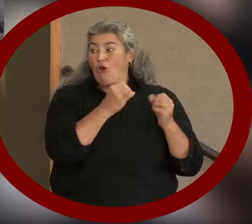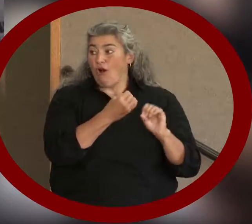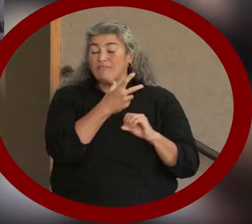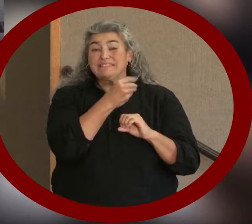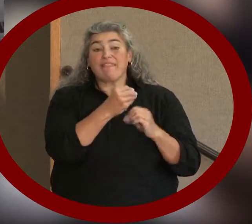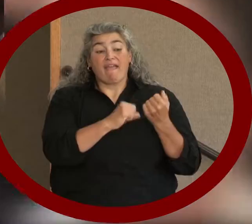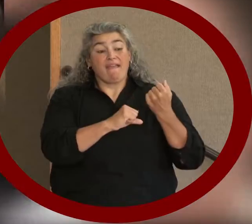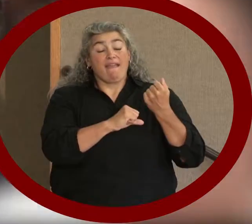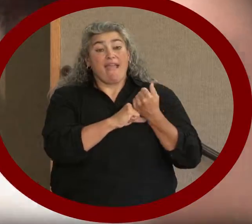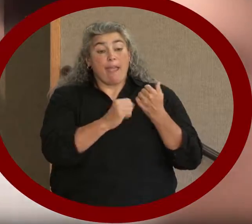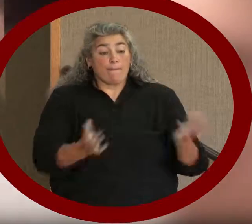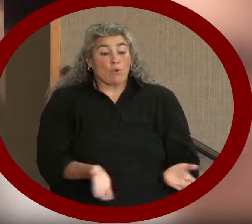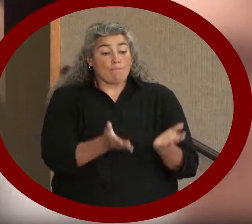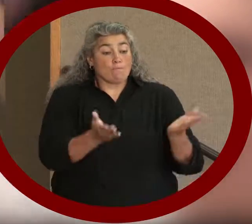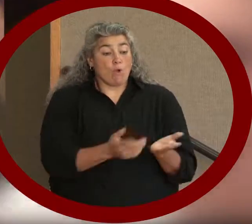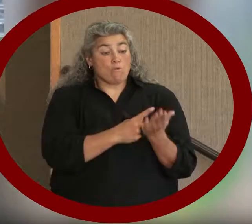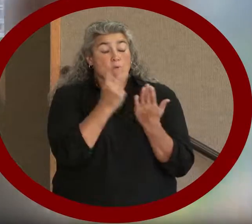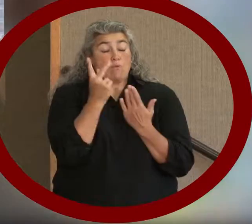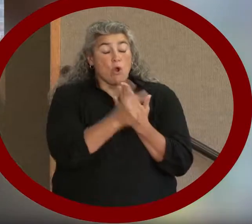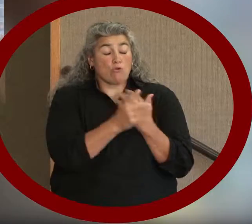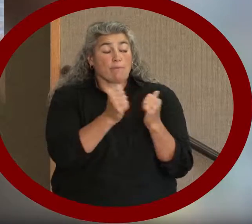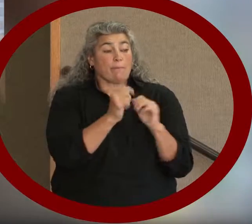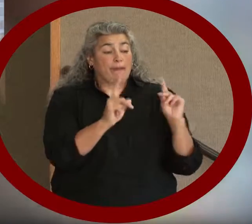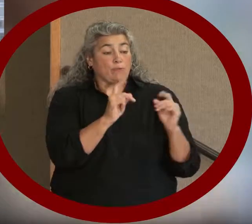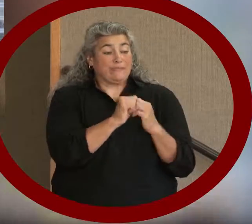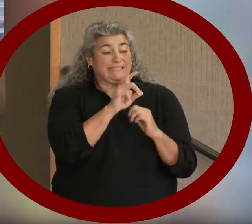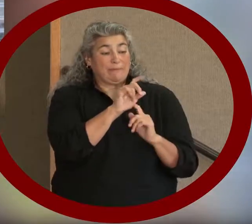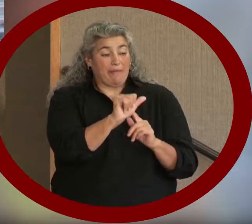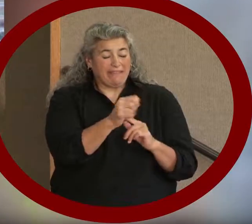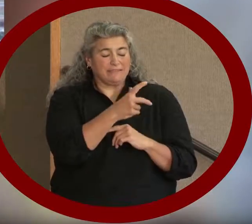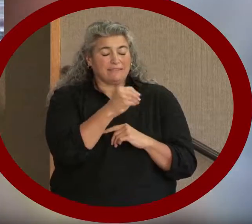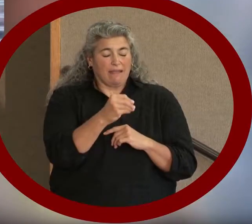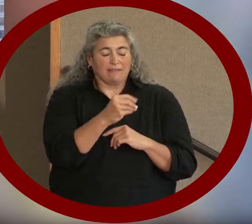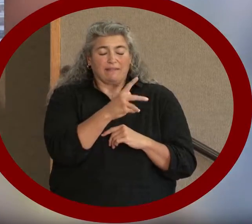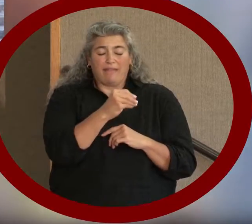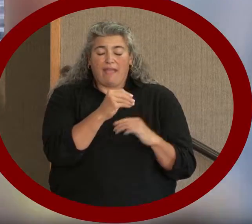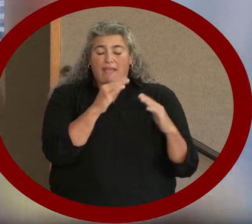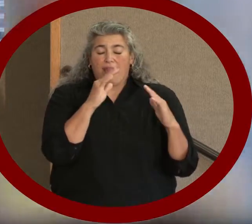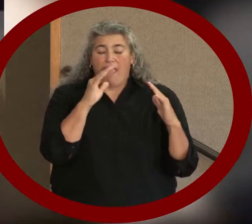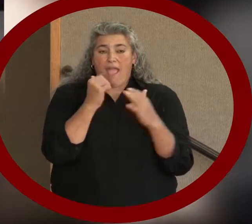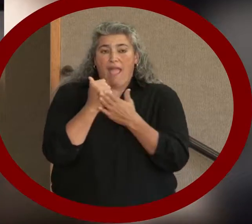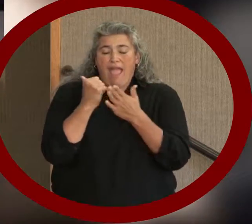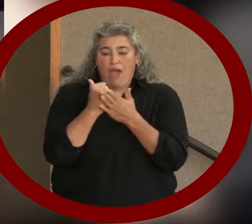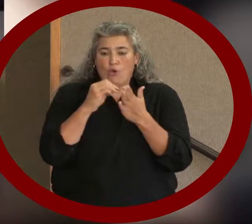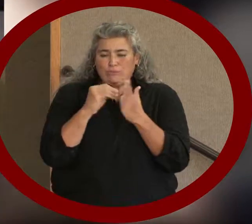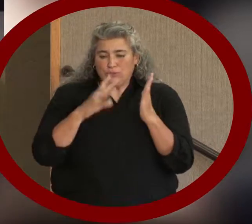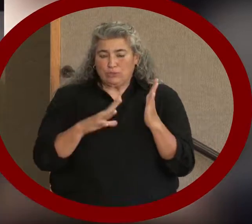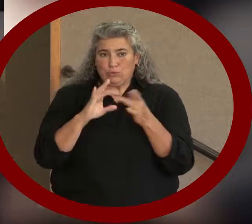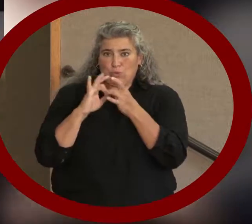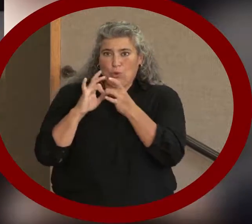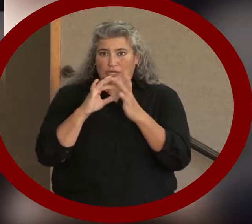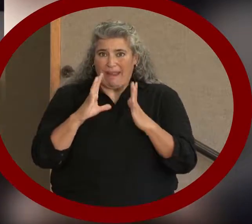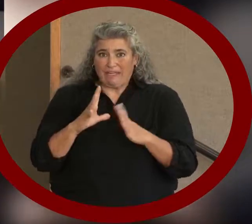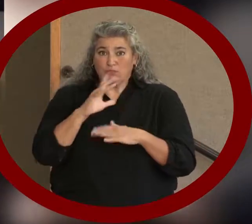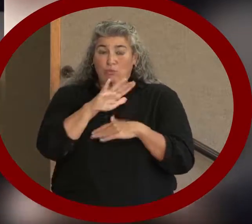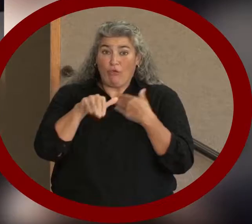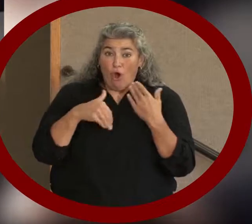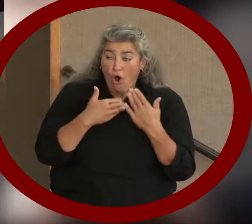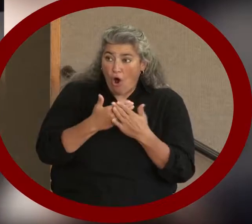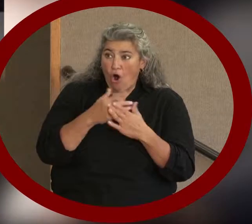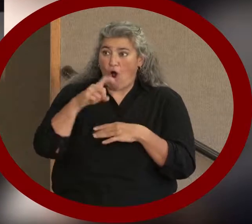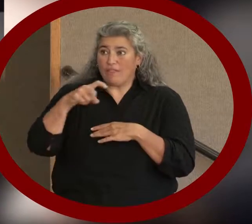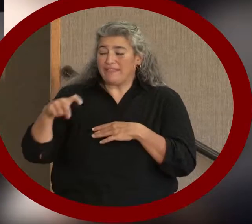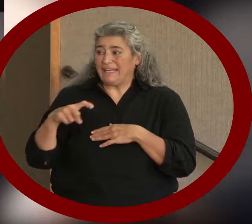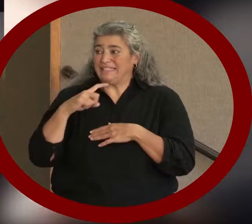promote programs that work with people with disabilities. And they help student coordinators like myself with all the necessary means to get the